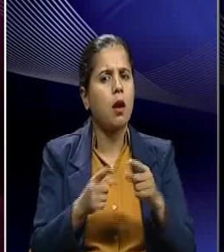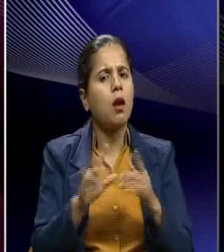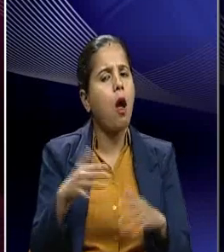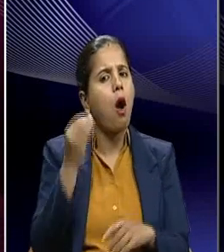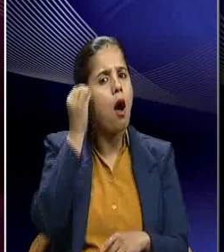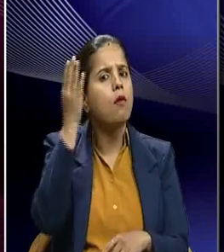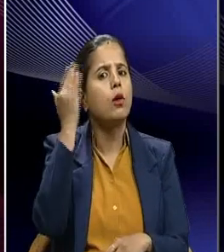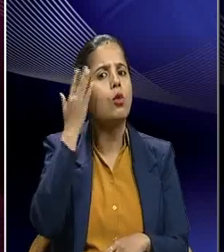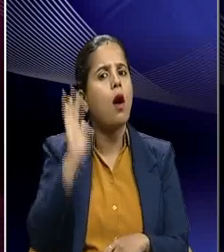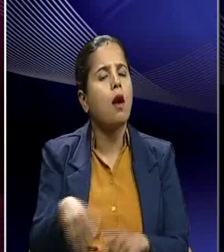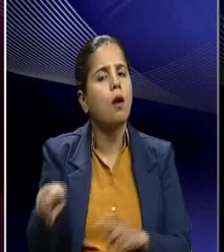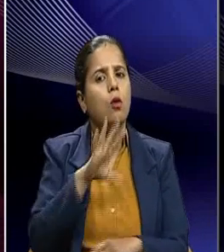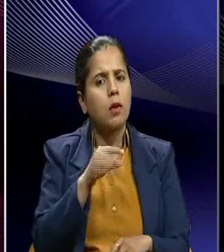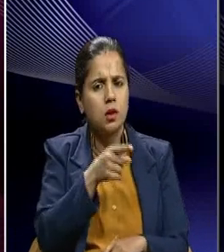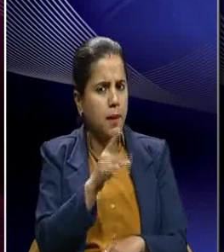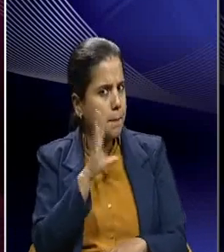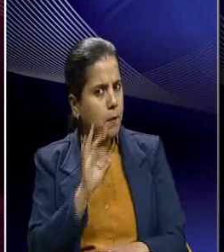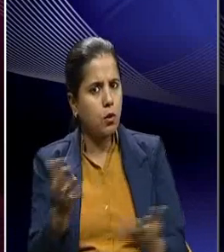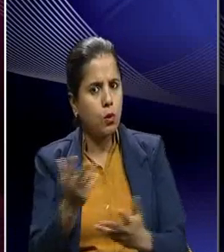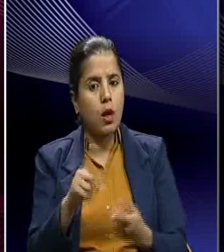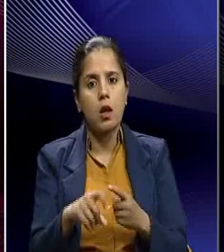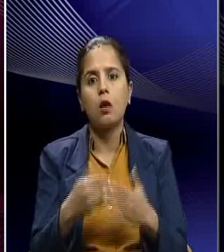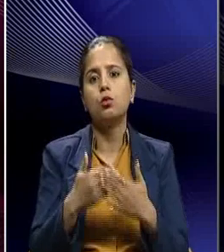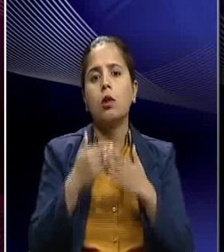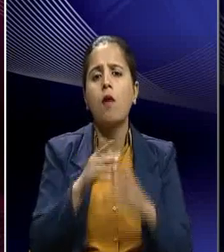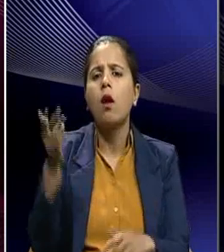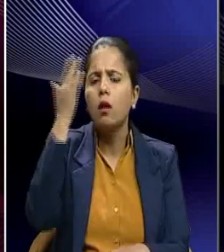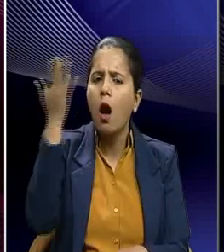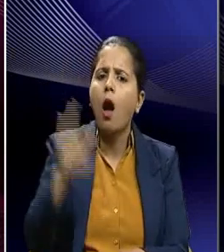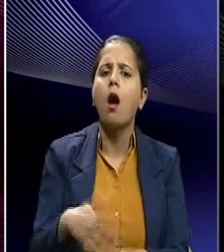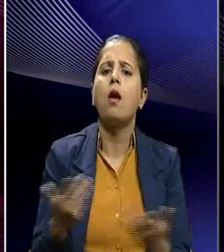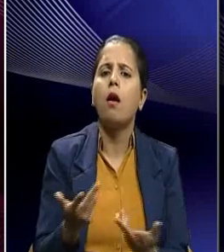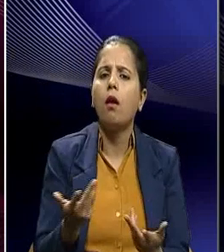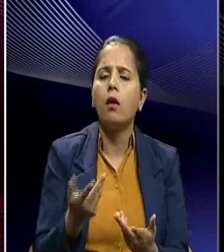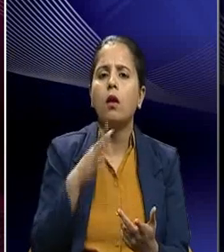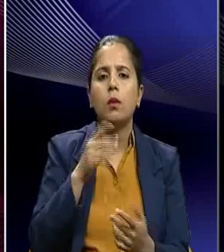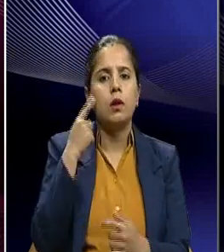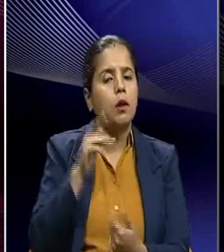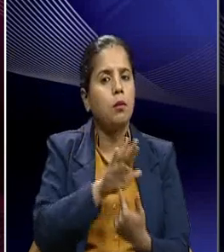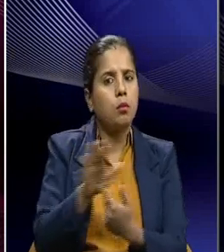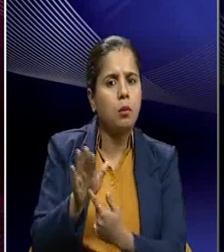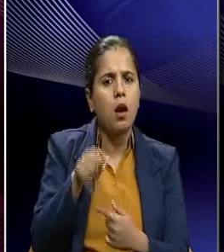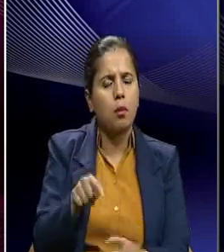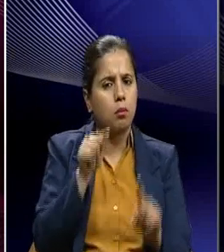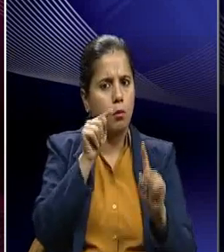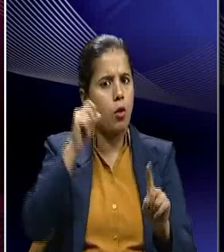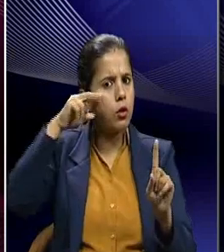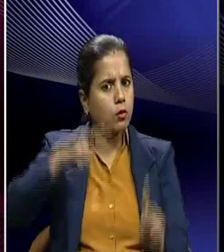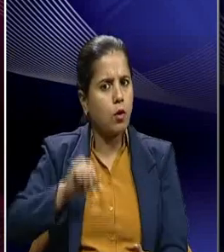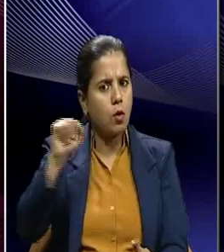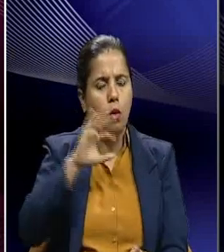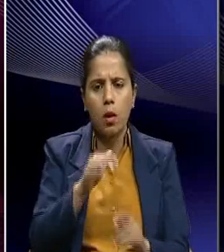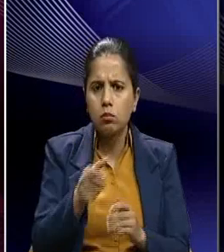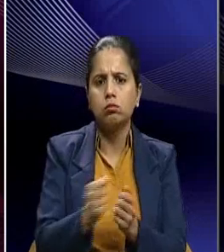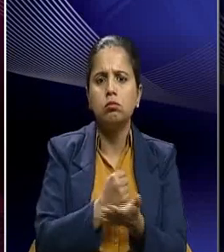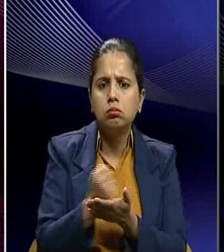aware of the kind of relevance which the education had from the point of view of its propagation. And